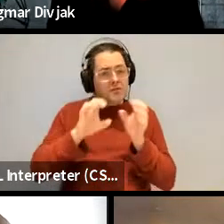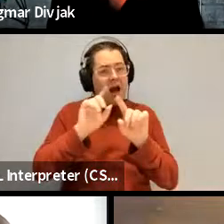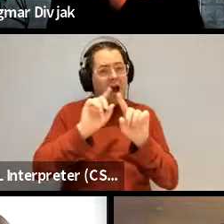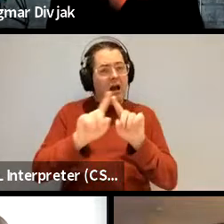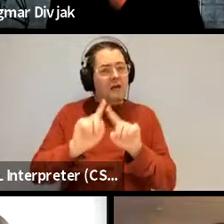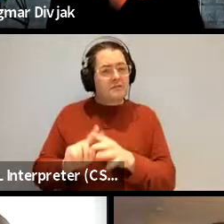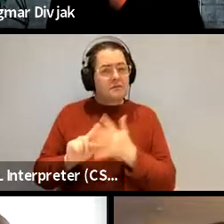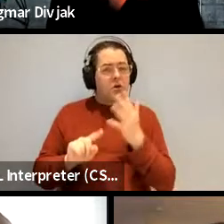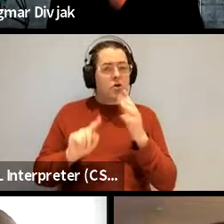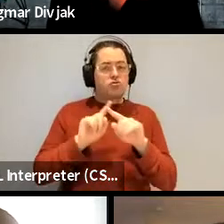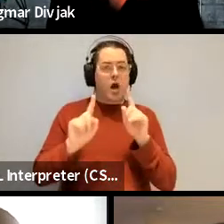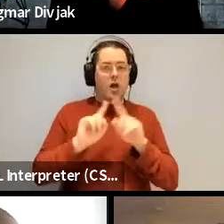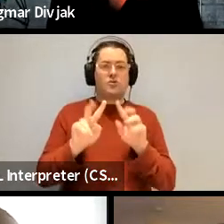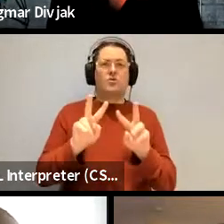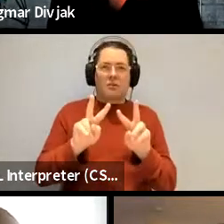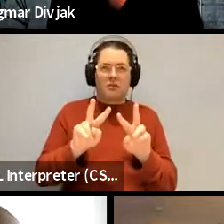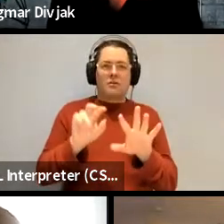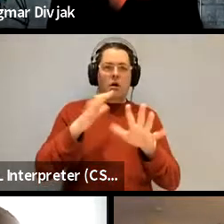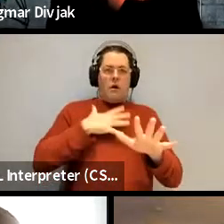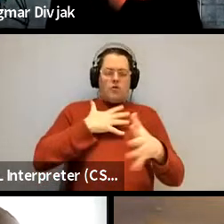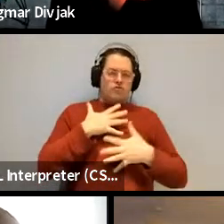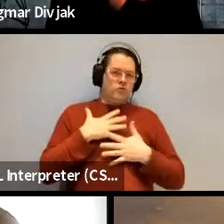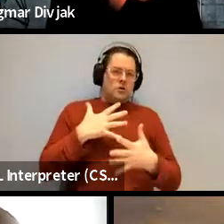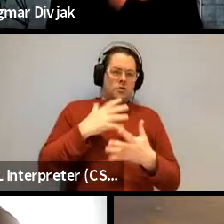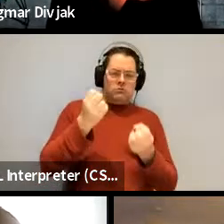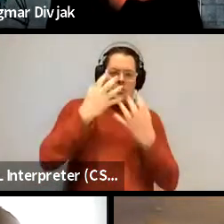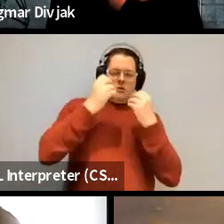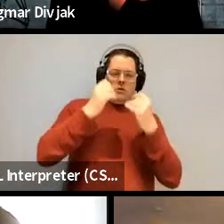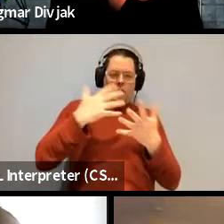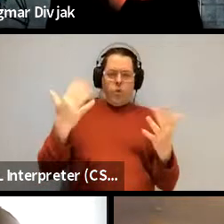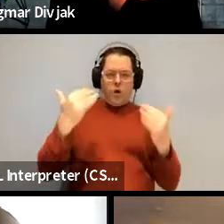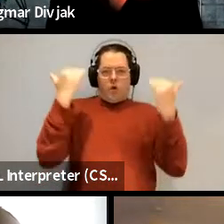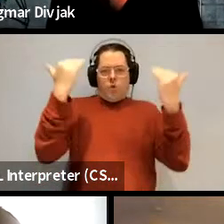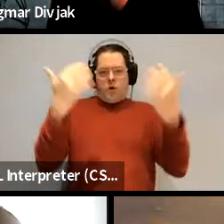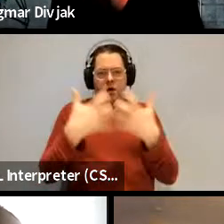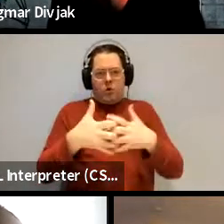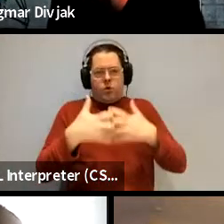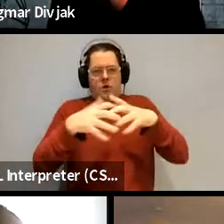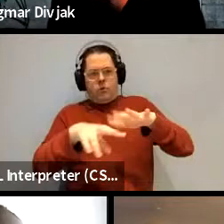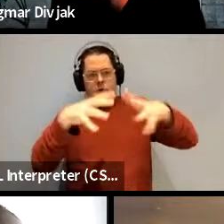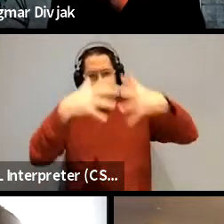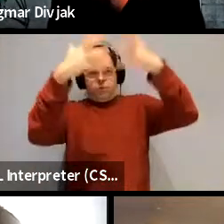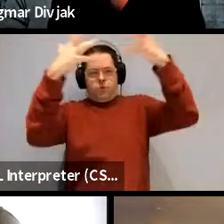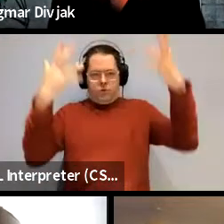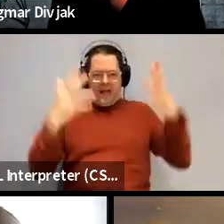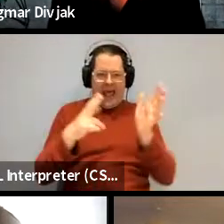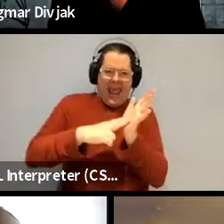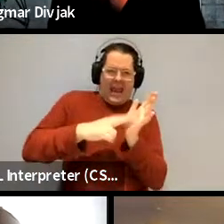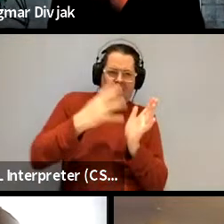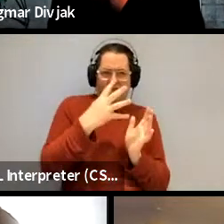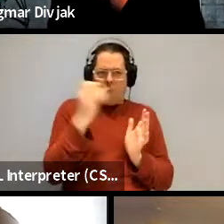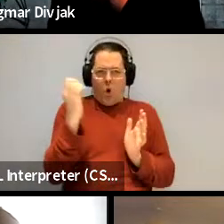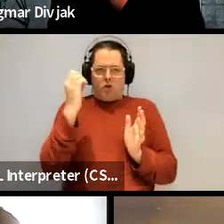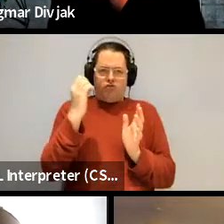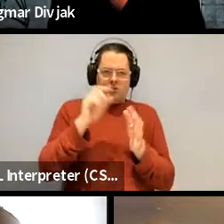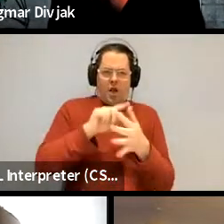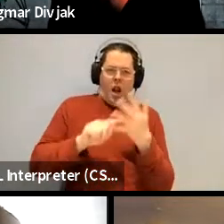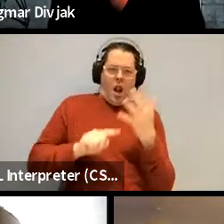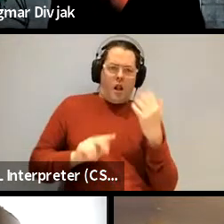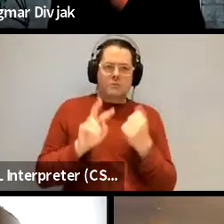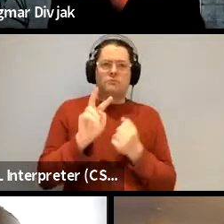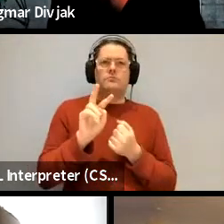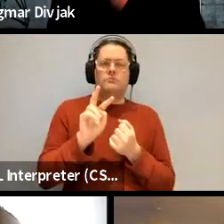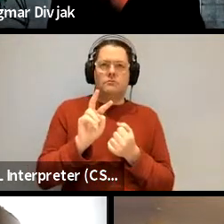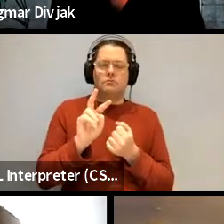and and they try and blind you with the science i think and say look this is what this shows you know the n 400 blah blah blah and it's